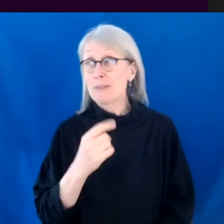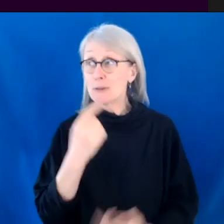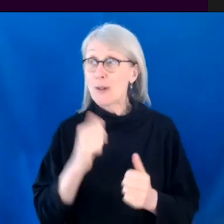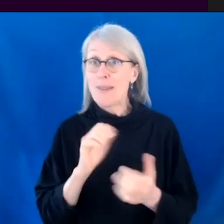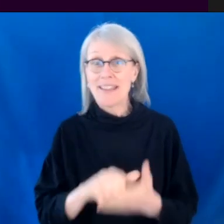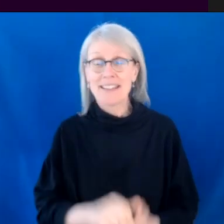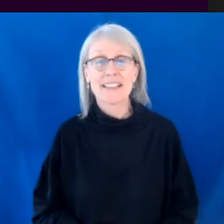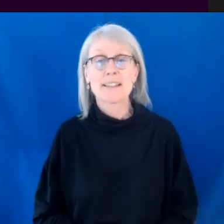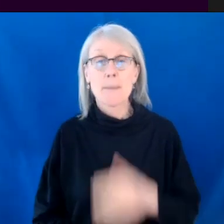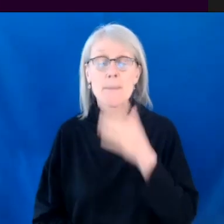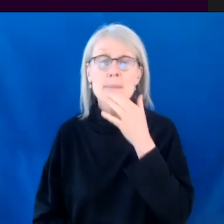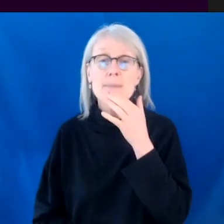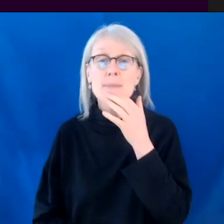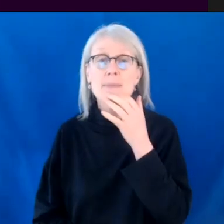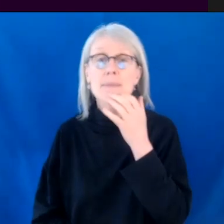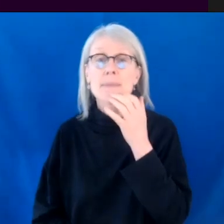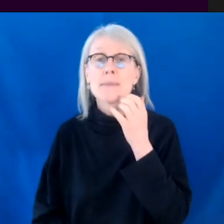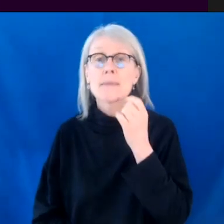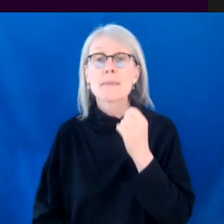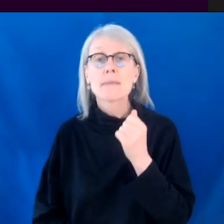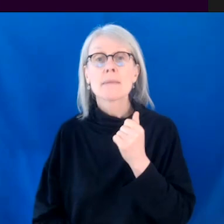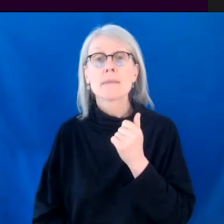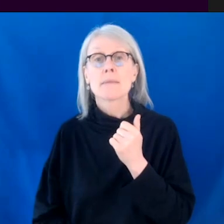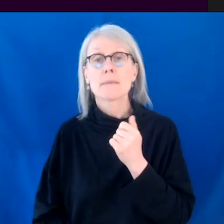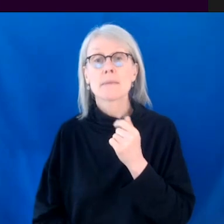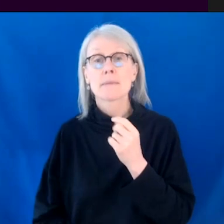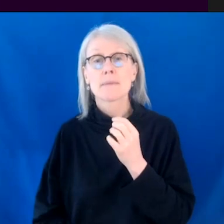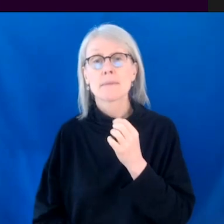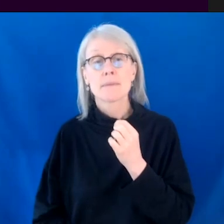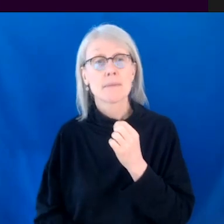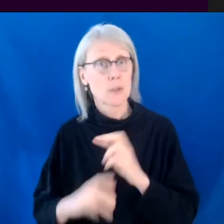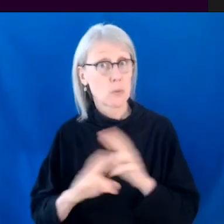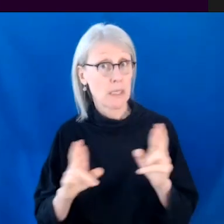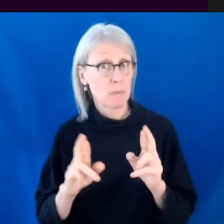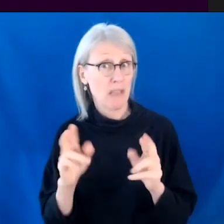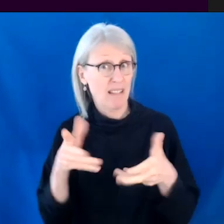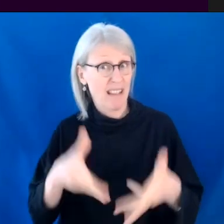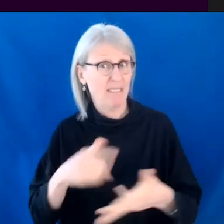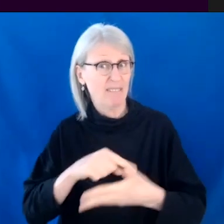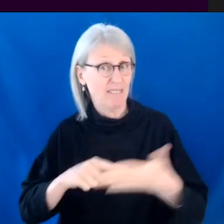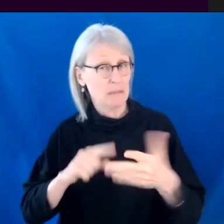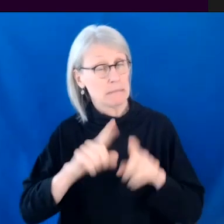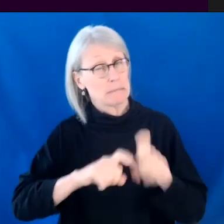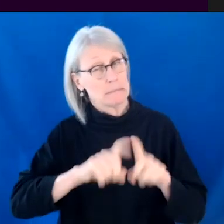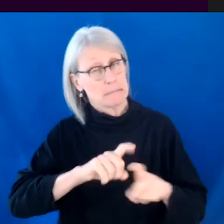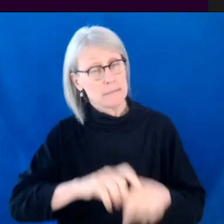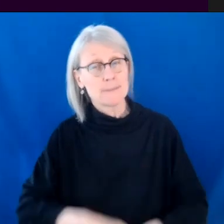Um, so we're going to try to do a rapid fire to get through the rest of these questions. Are you ready? I'm ready. Okay.